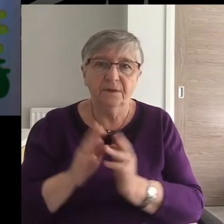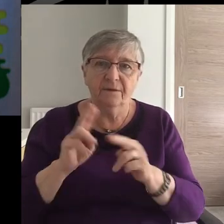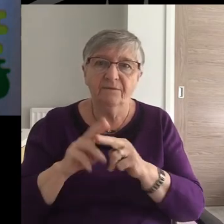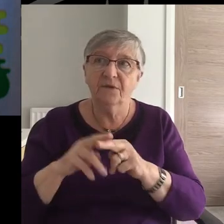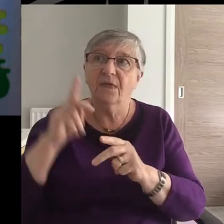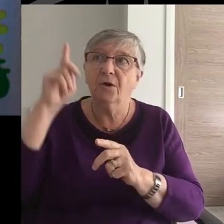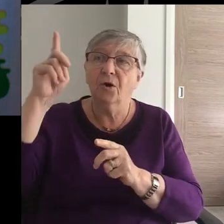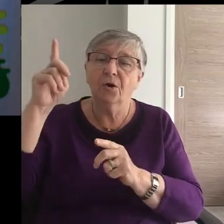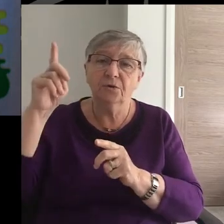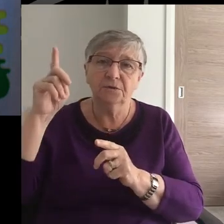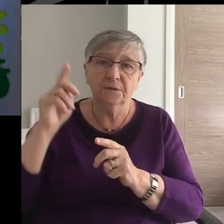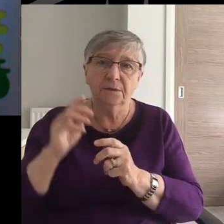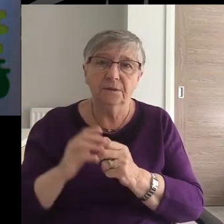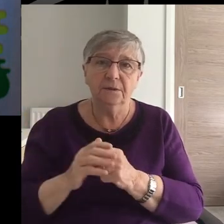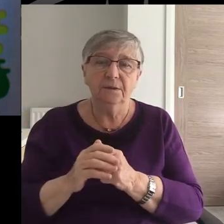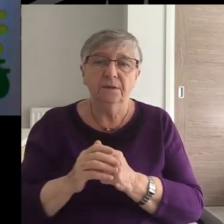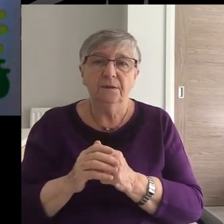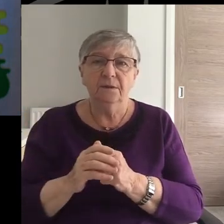Father God,